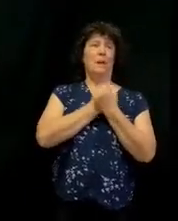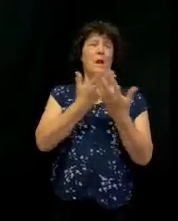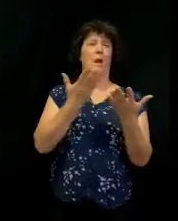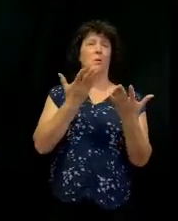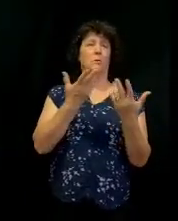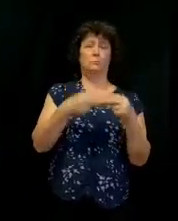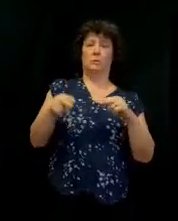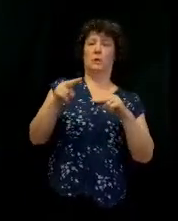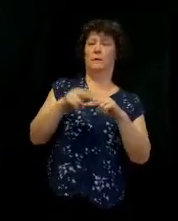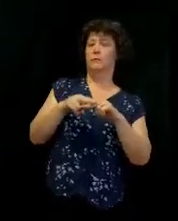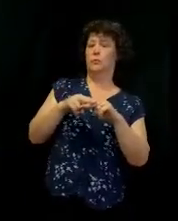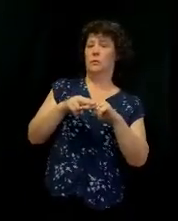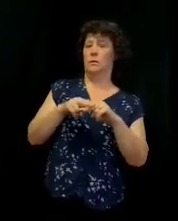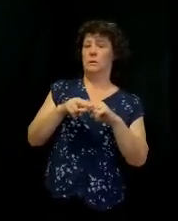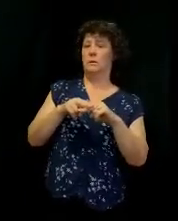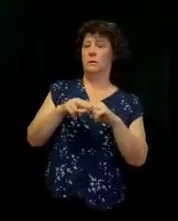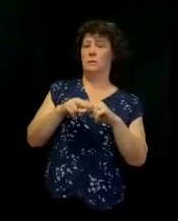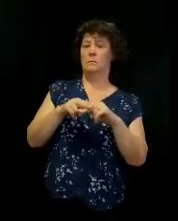increase things.